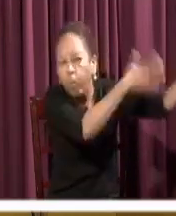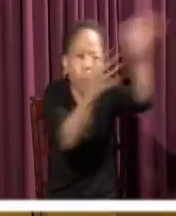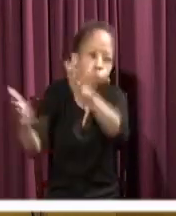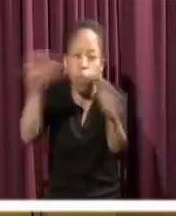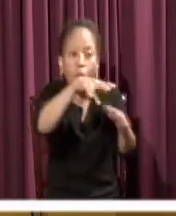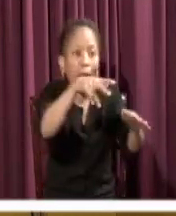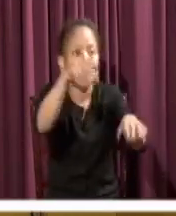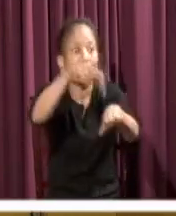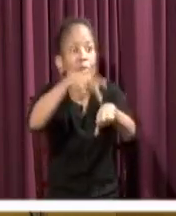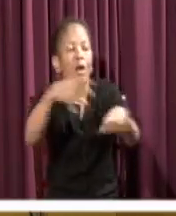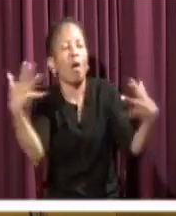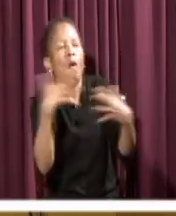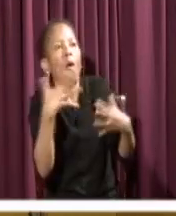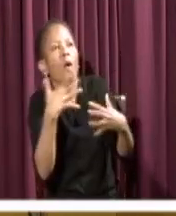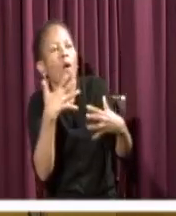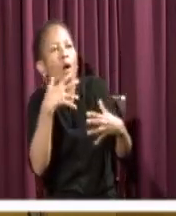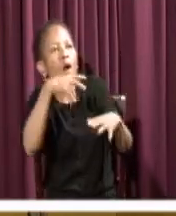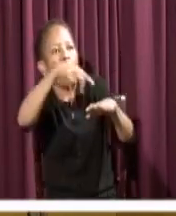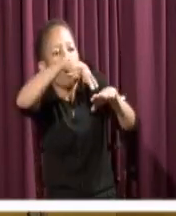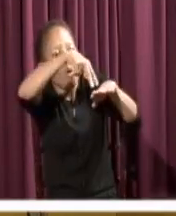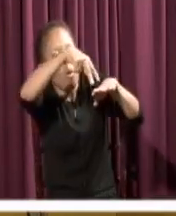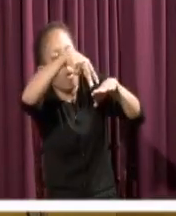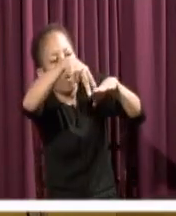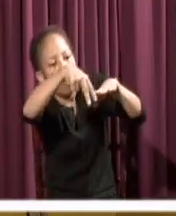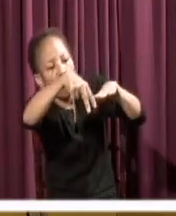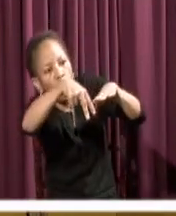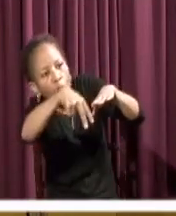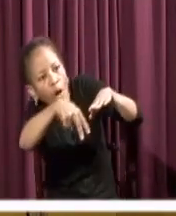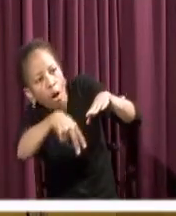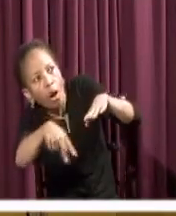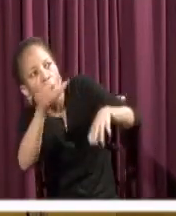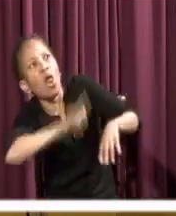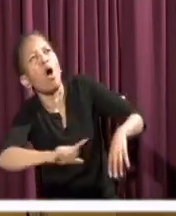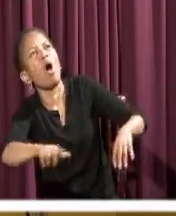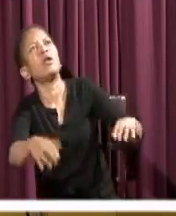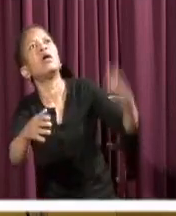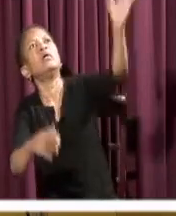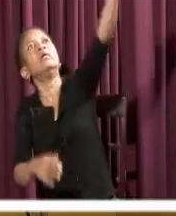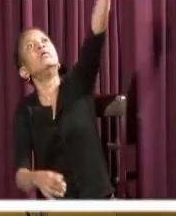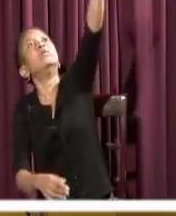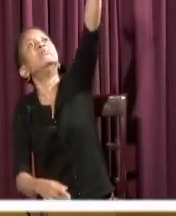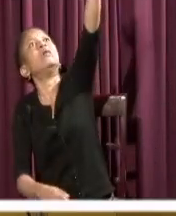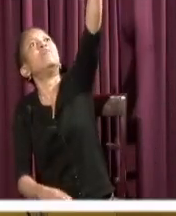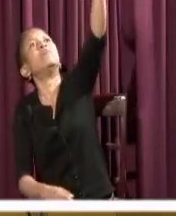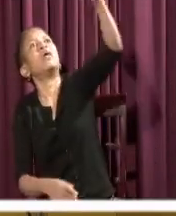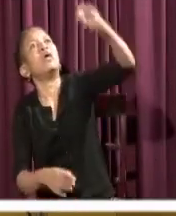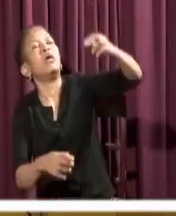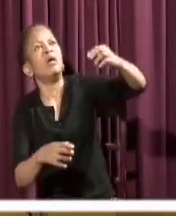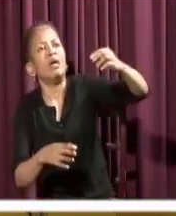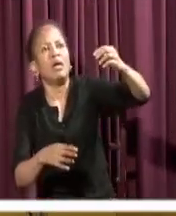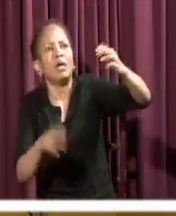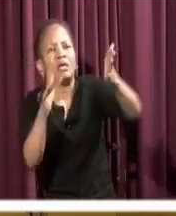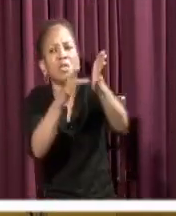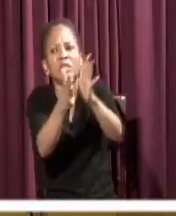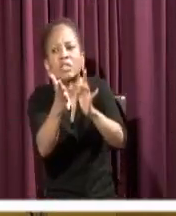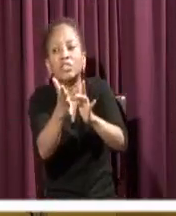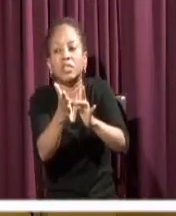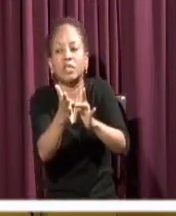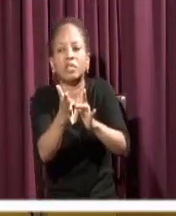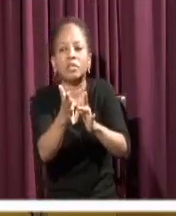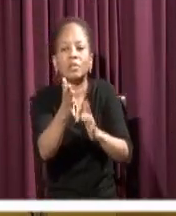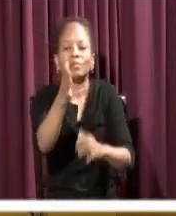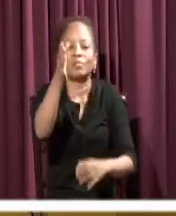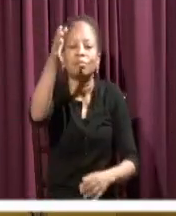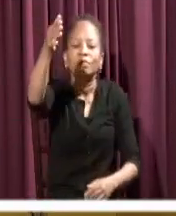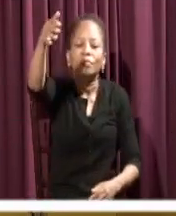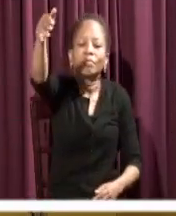he took fright and began to sink. Lord, save me, he cried. Jesus put out